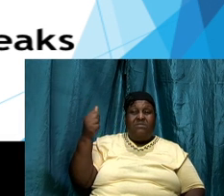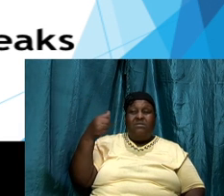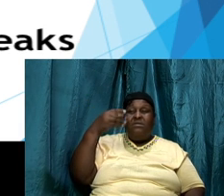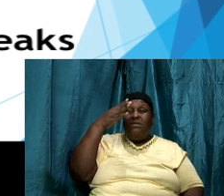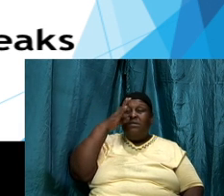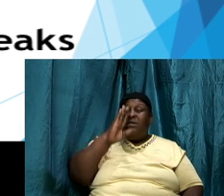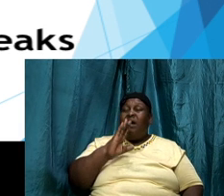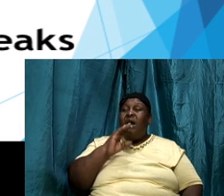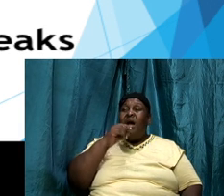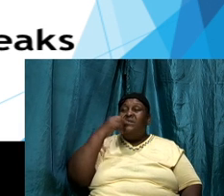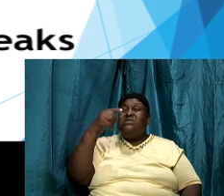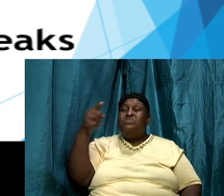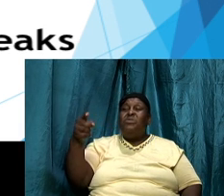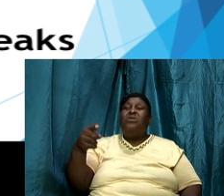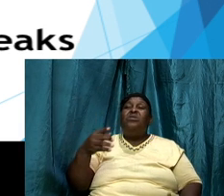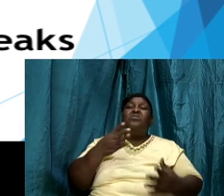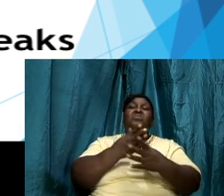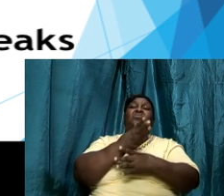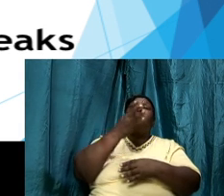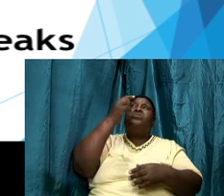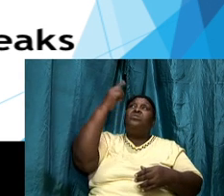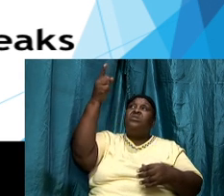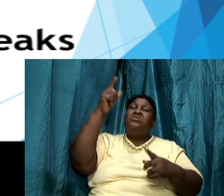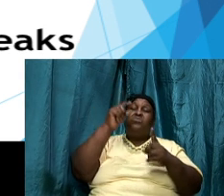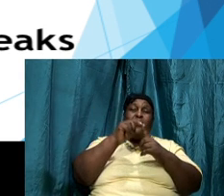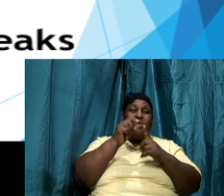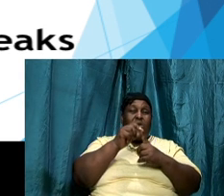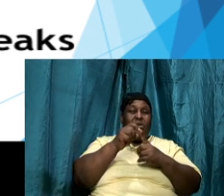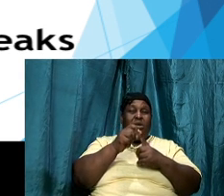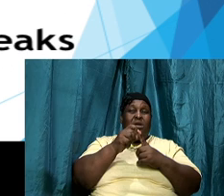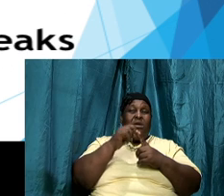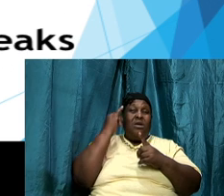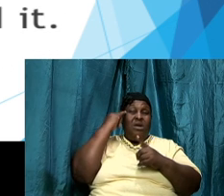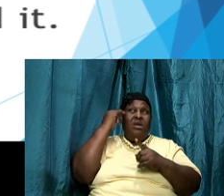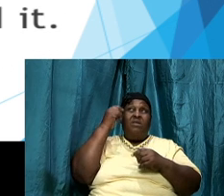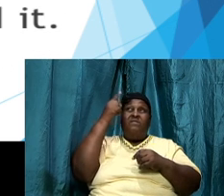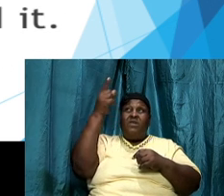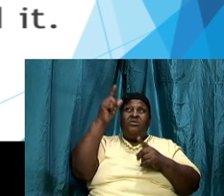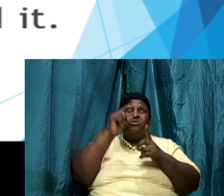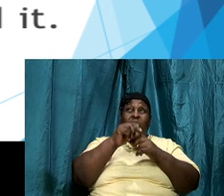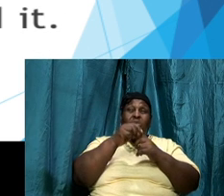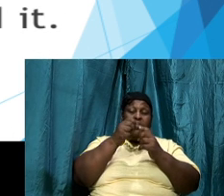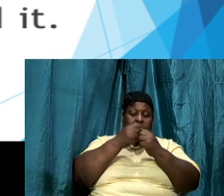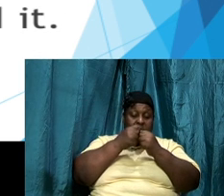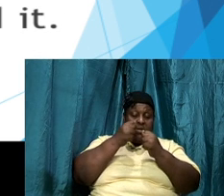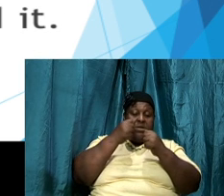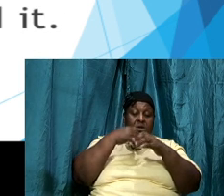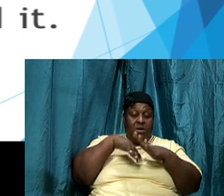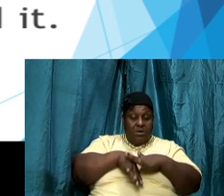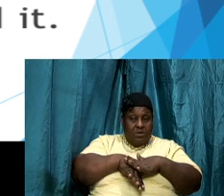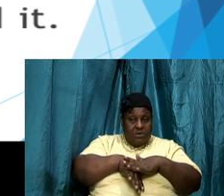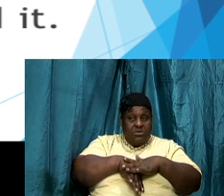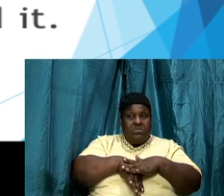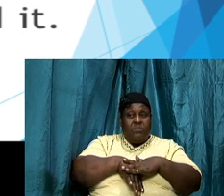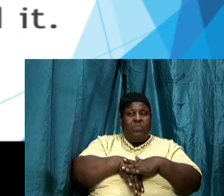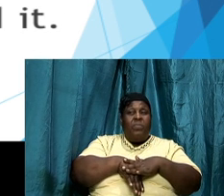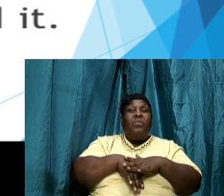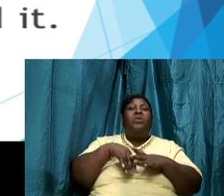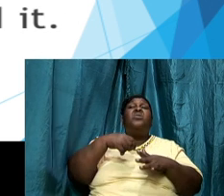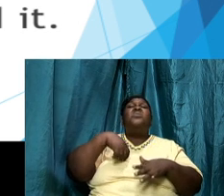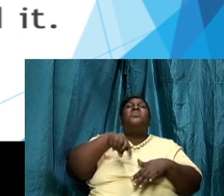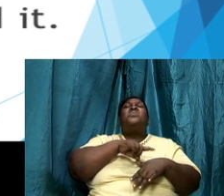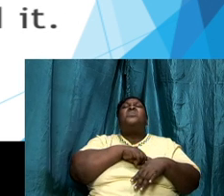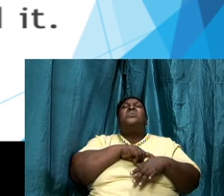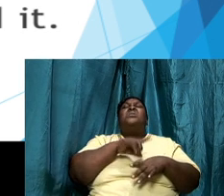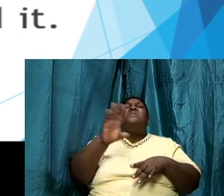through his word and if his word is within us yes we are going to